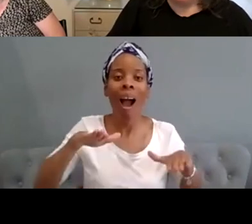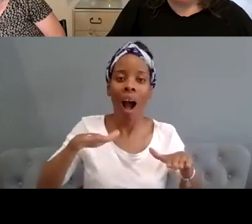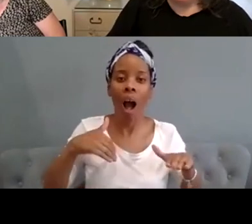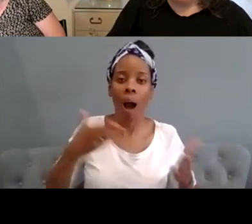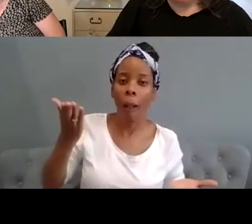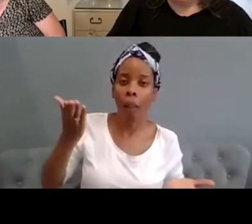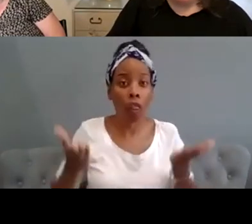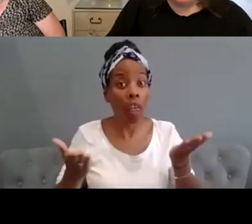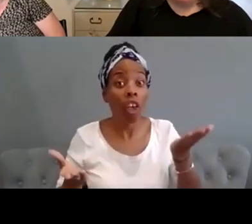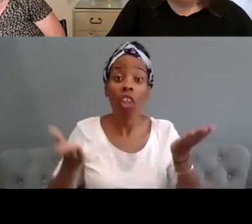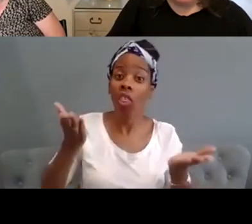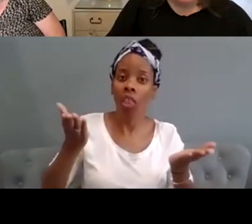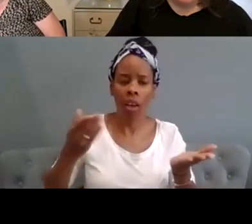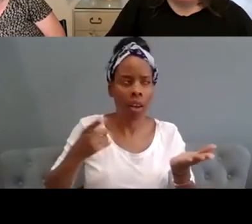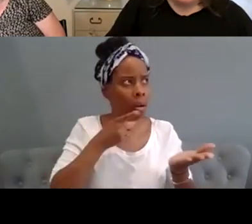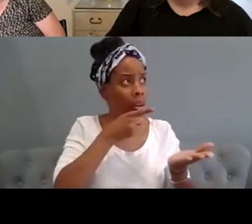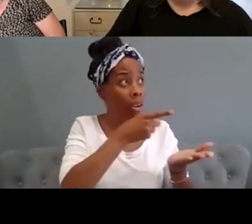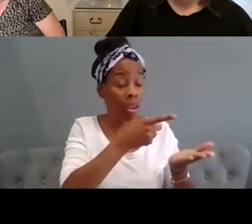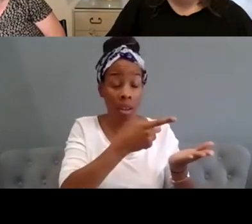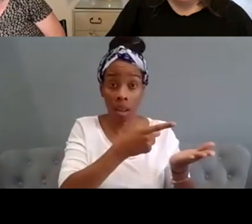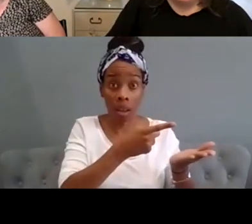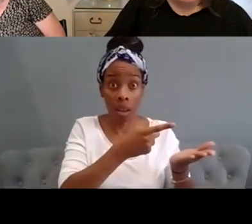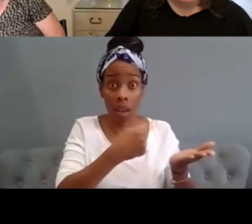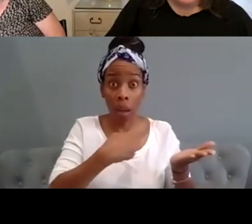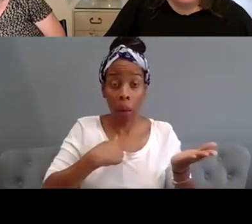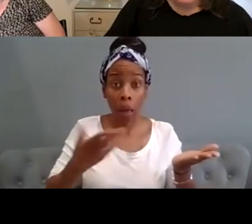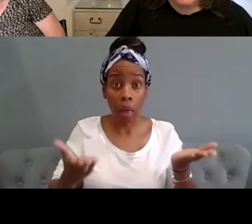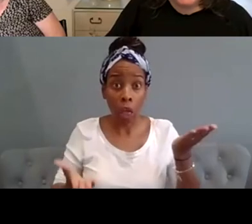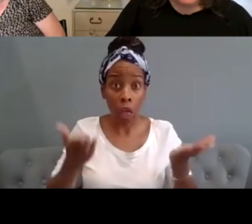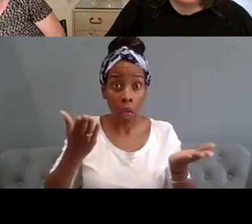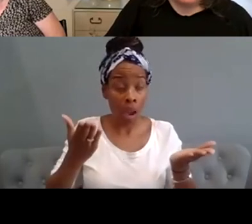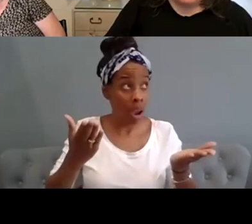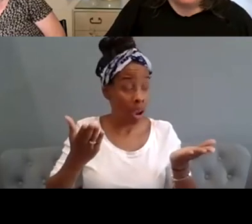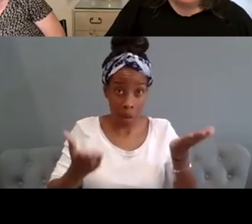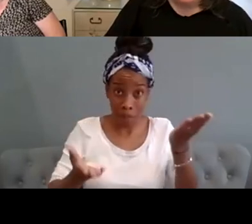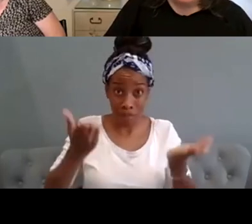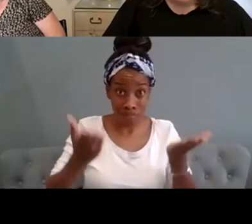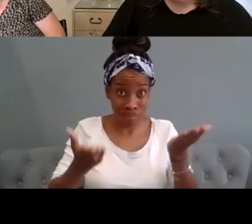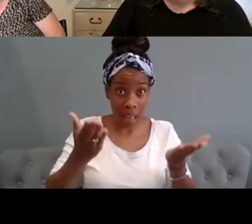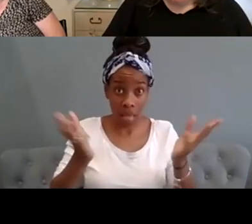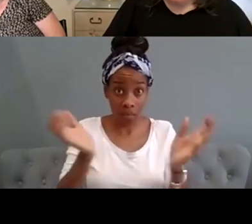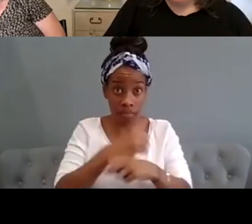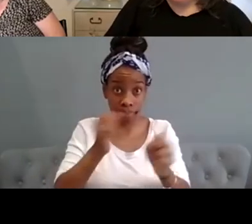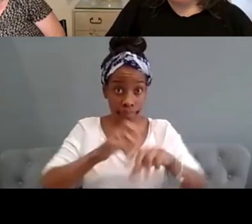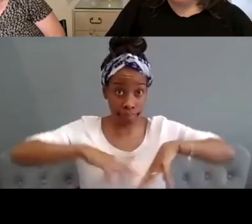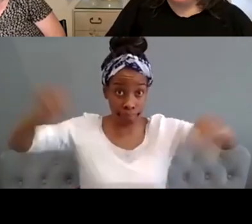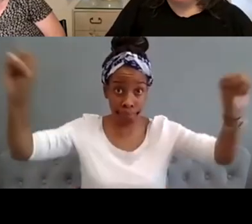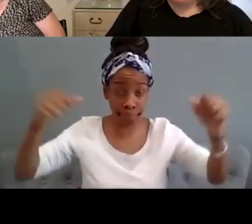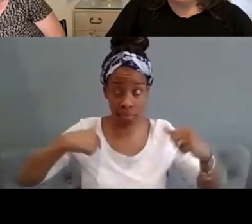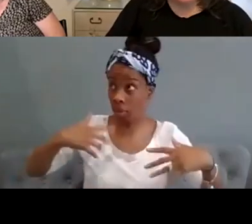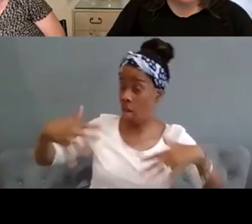it it blew my playing field up um so yeah uh